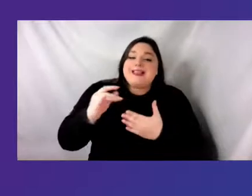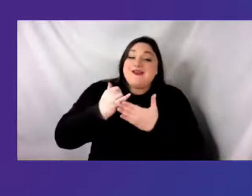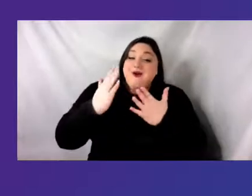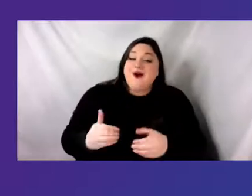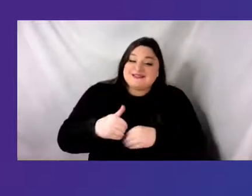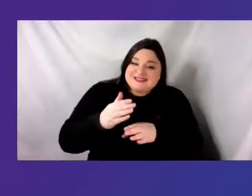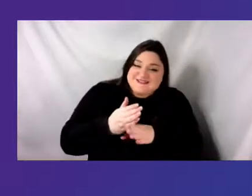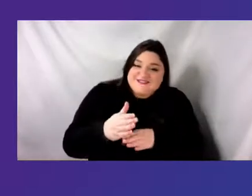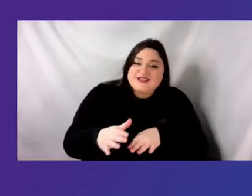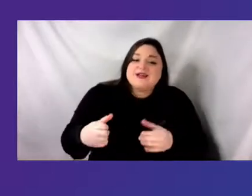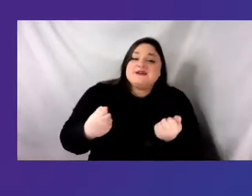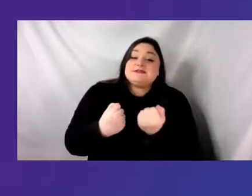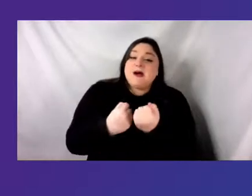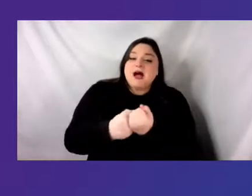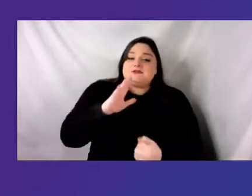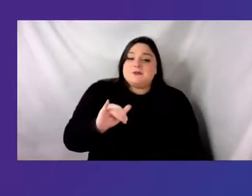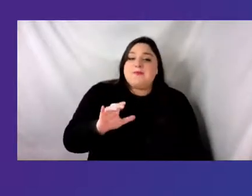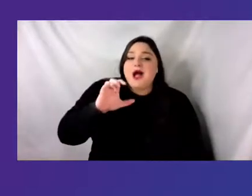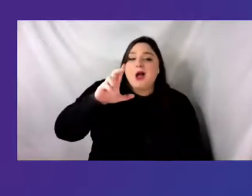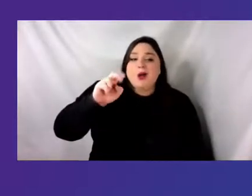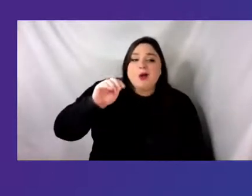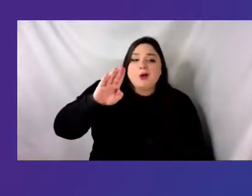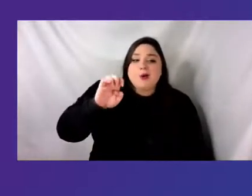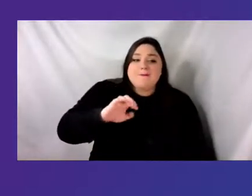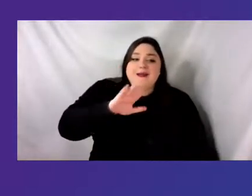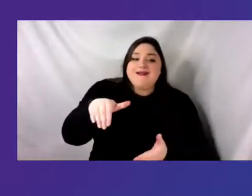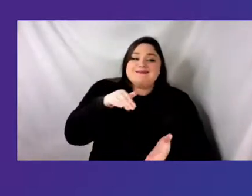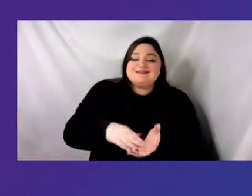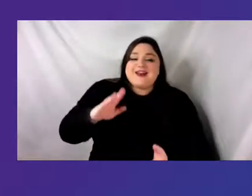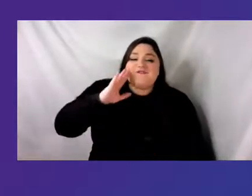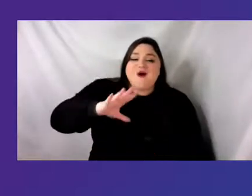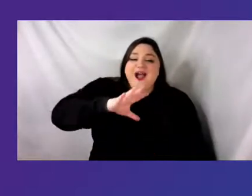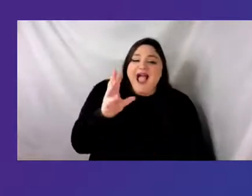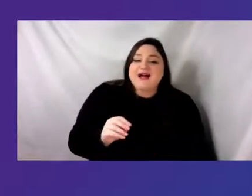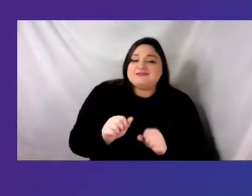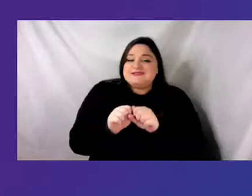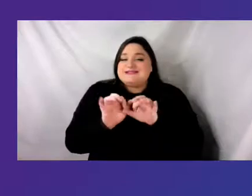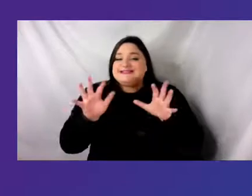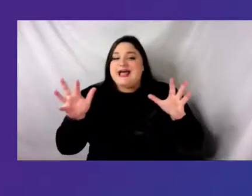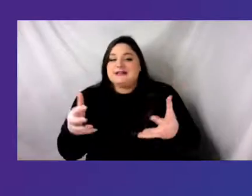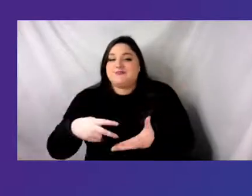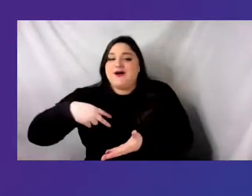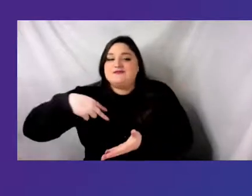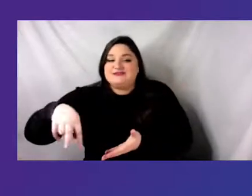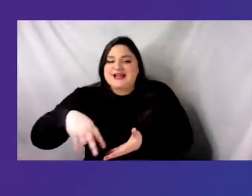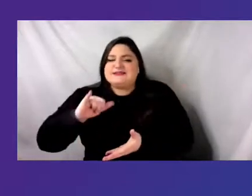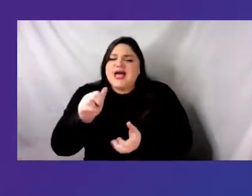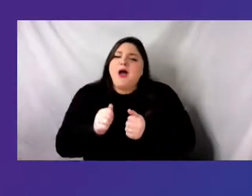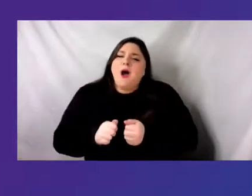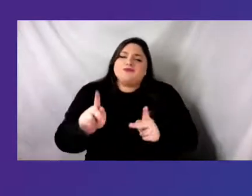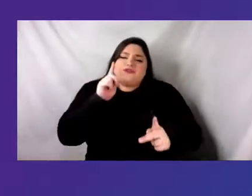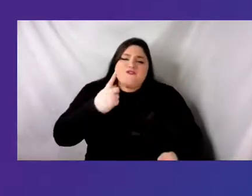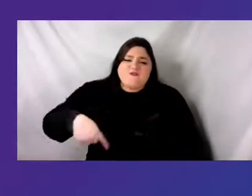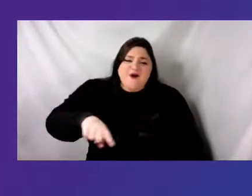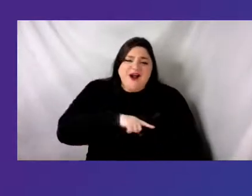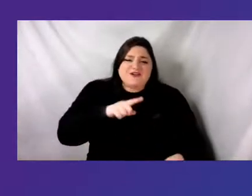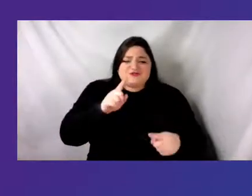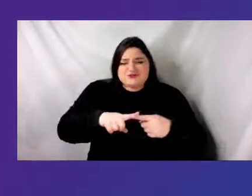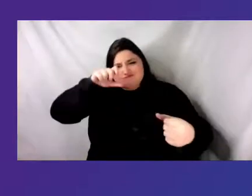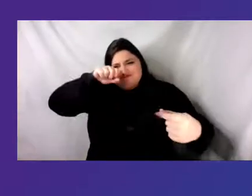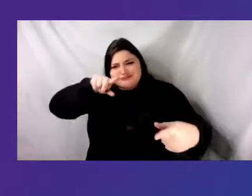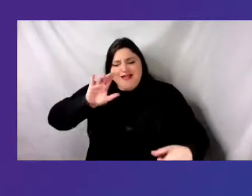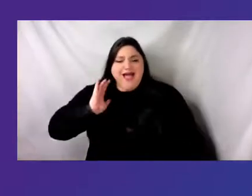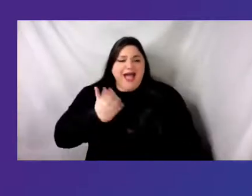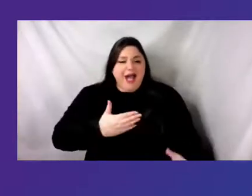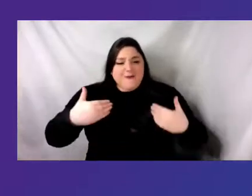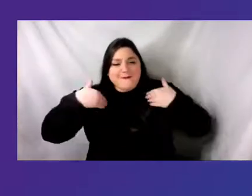this is an opportunity for us all to align our bodies and minds and hearts through movement a